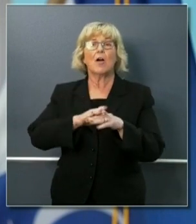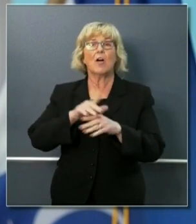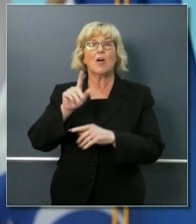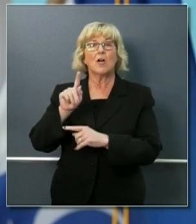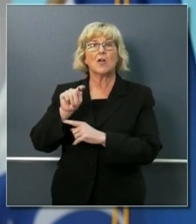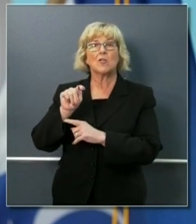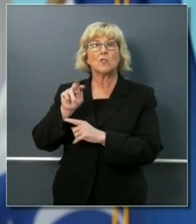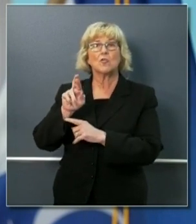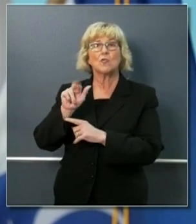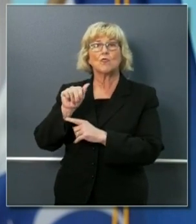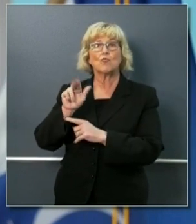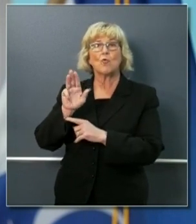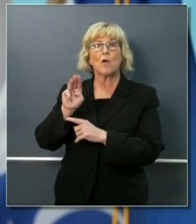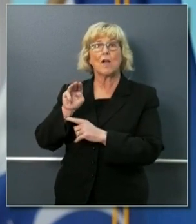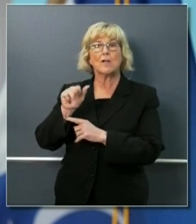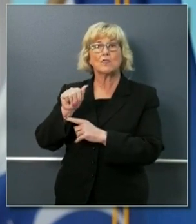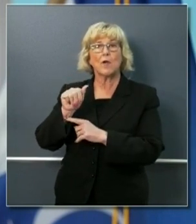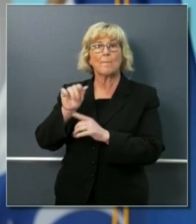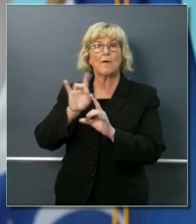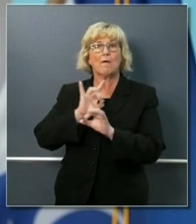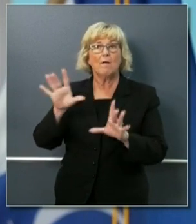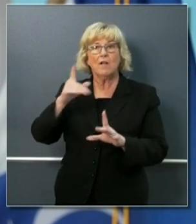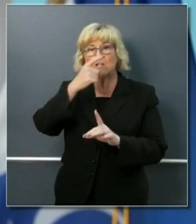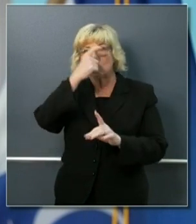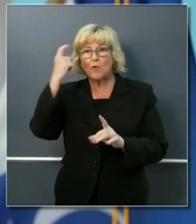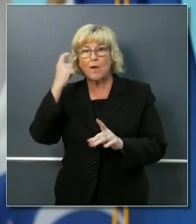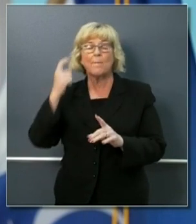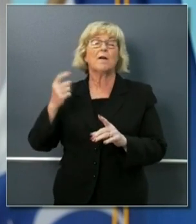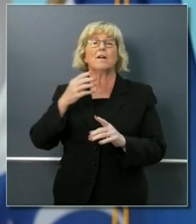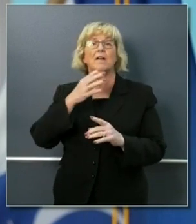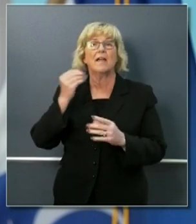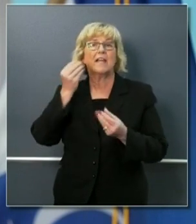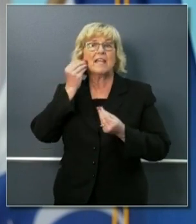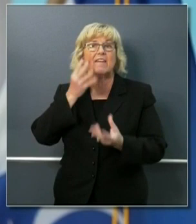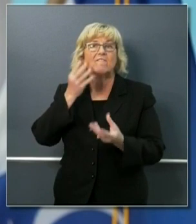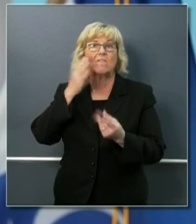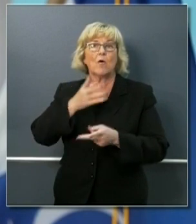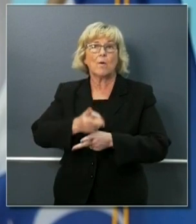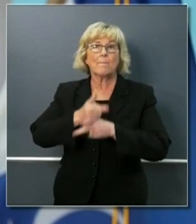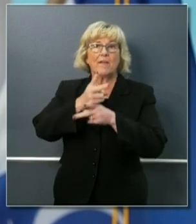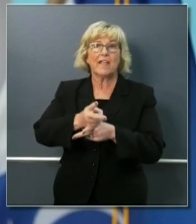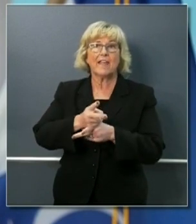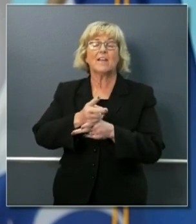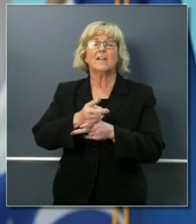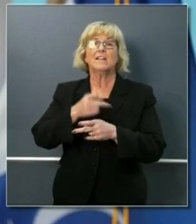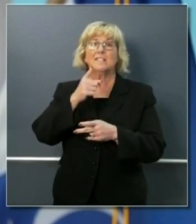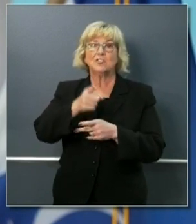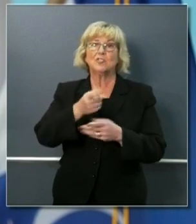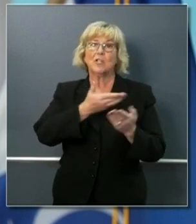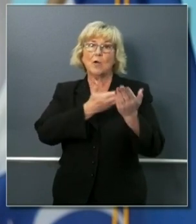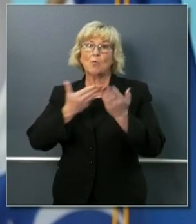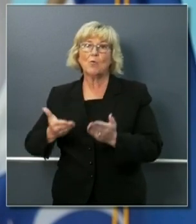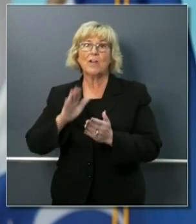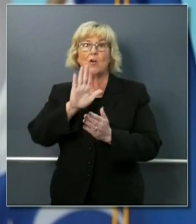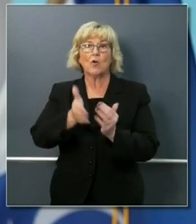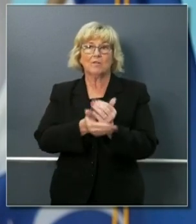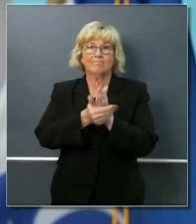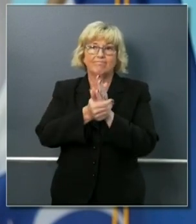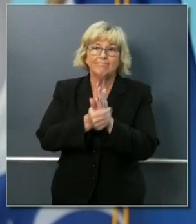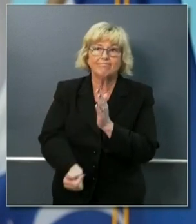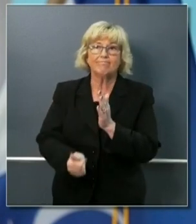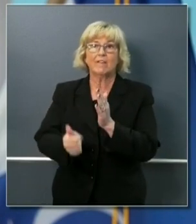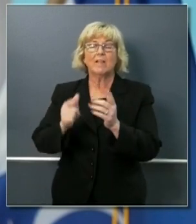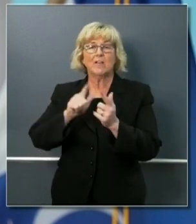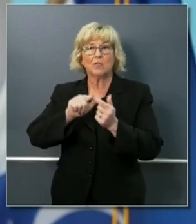a world expert in this space and she's bringing that expertise to help address this